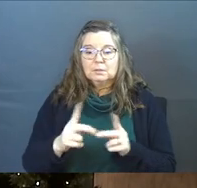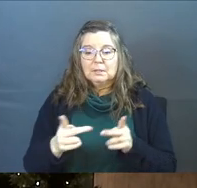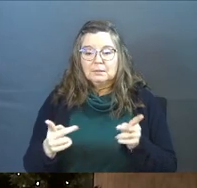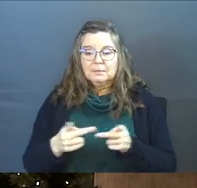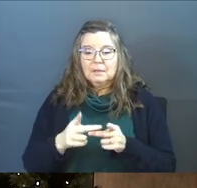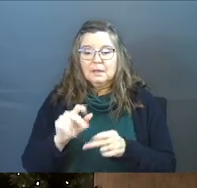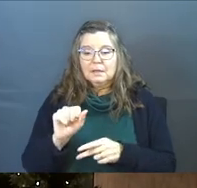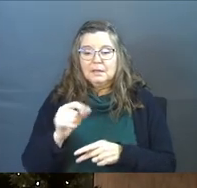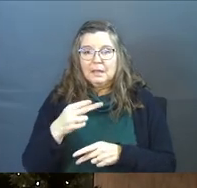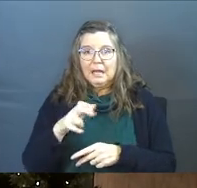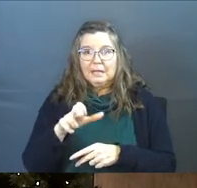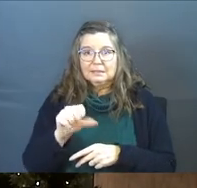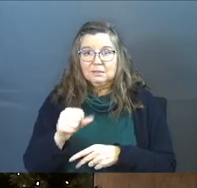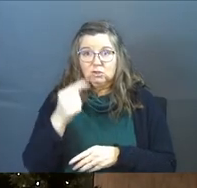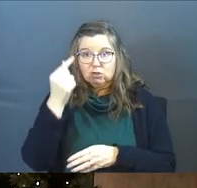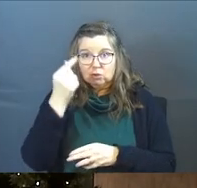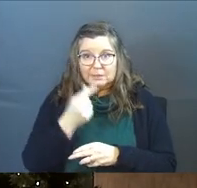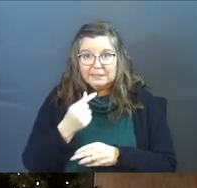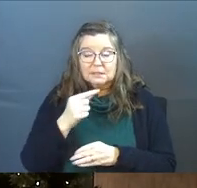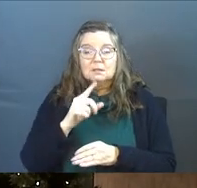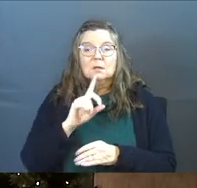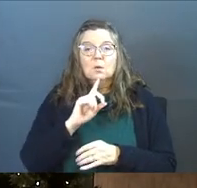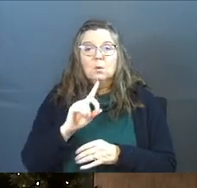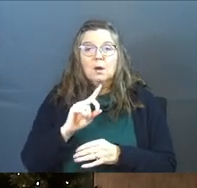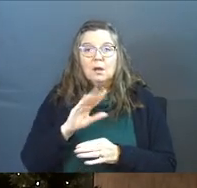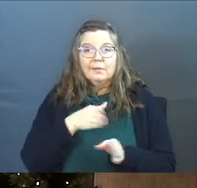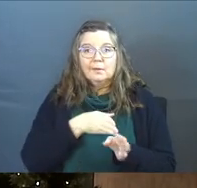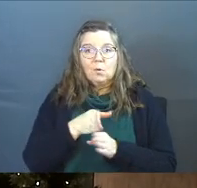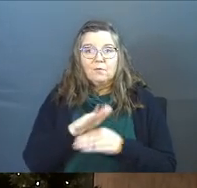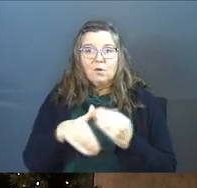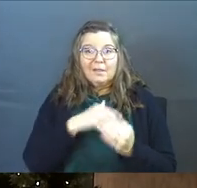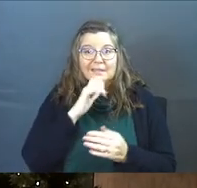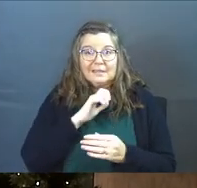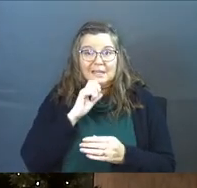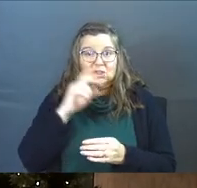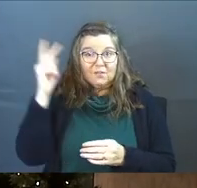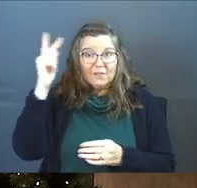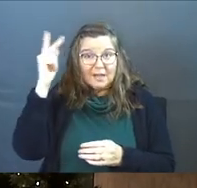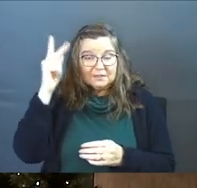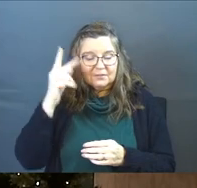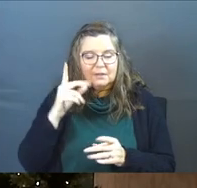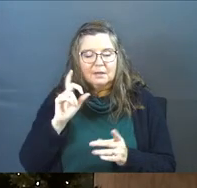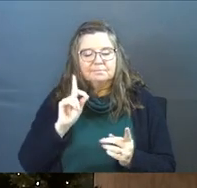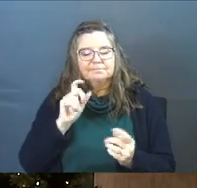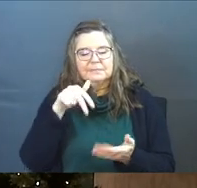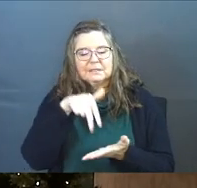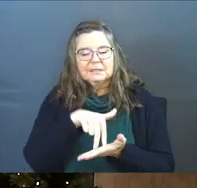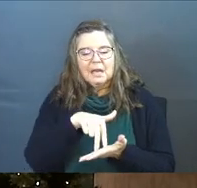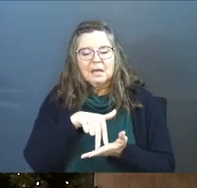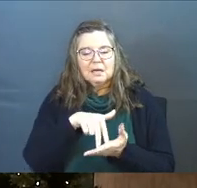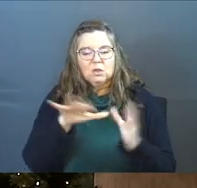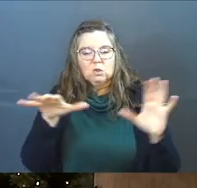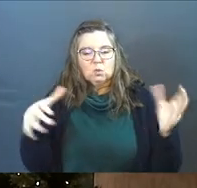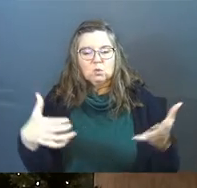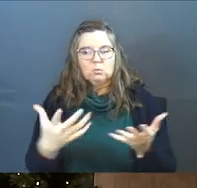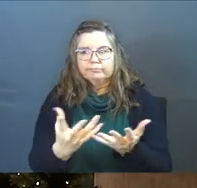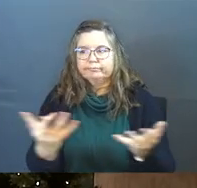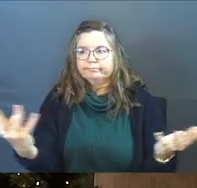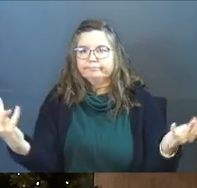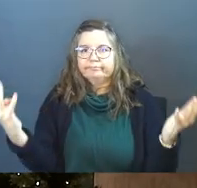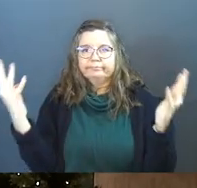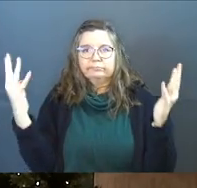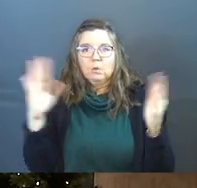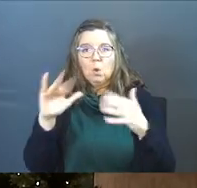spot in Athens, Athens, Greece, right? The core of all this ancient philosophy. And he's standing there in this group of all these